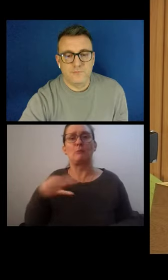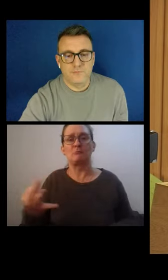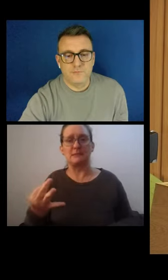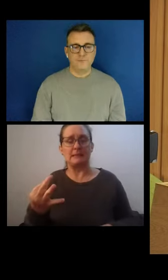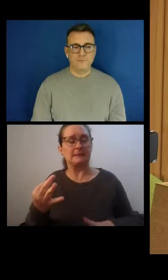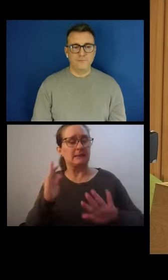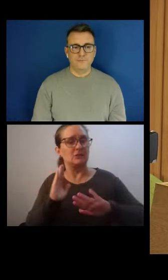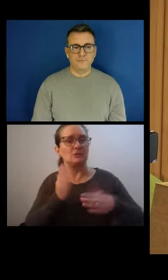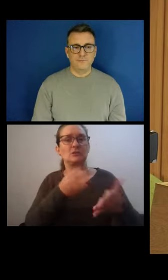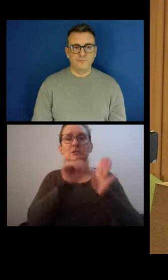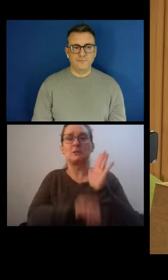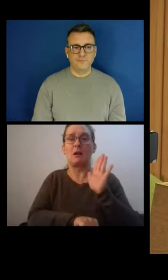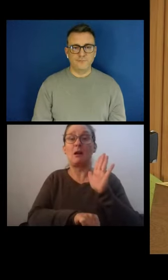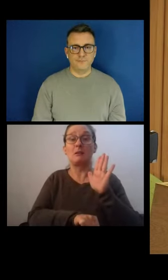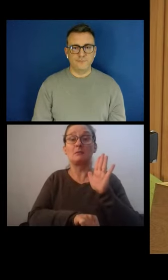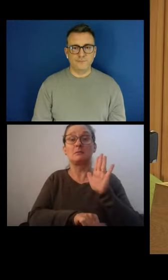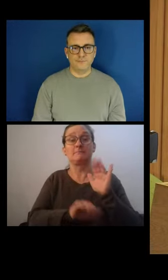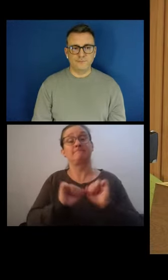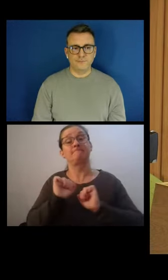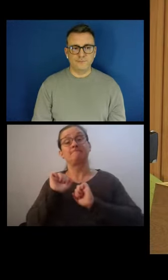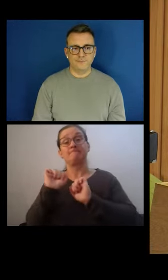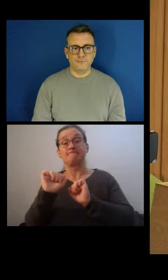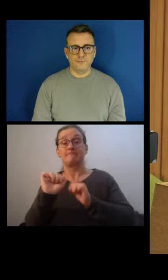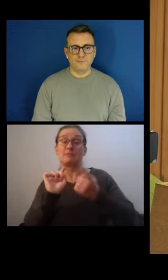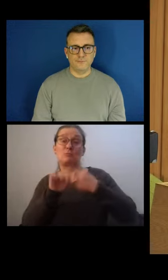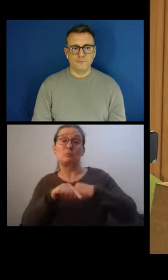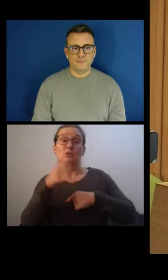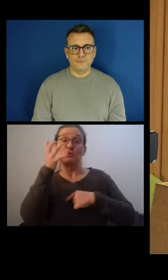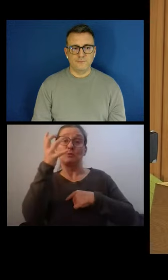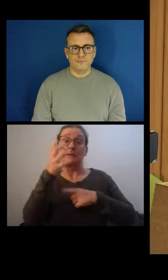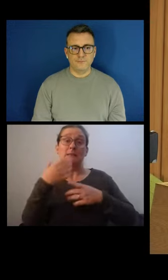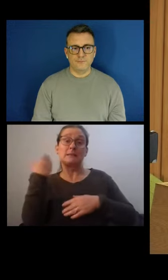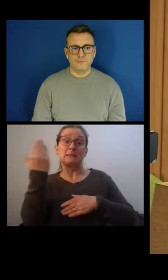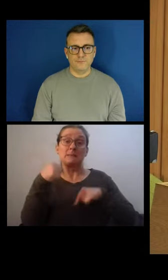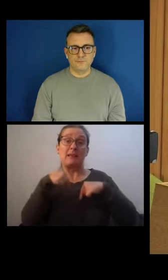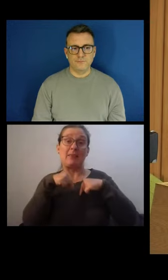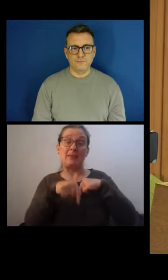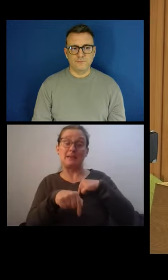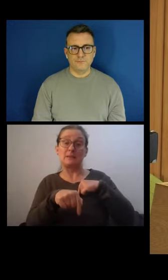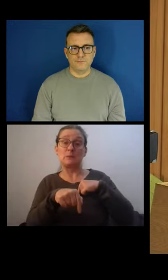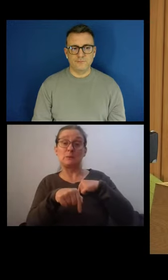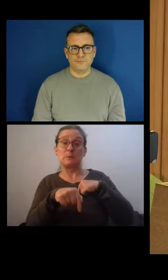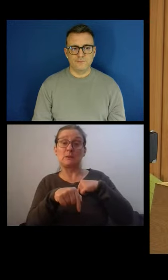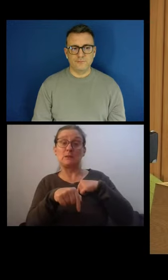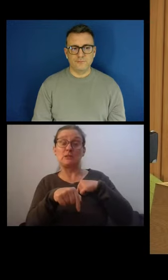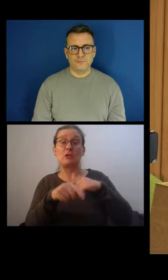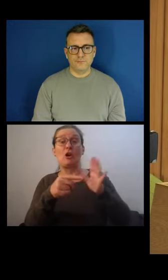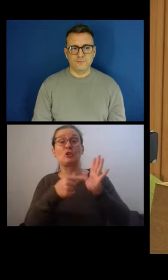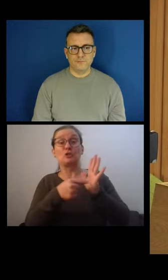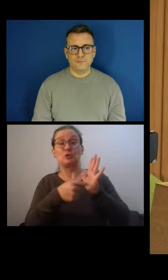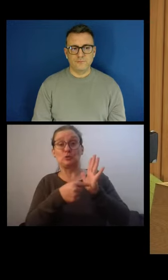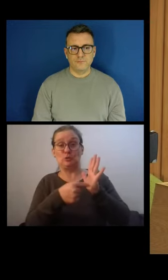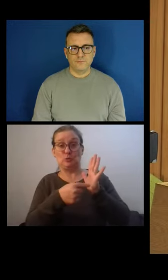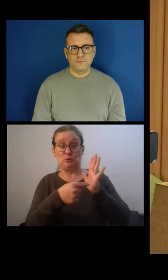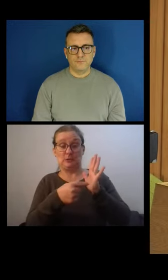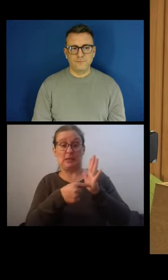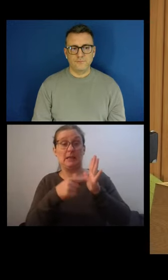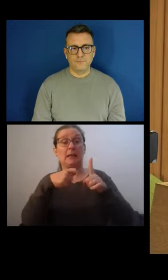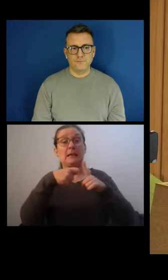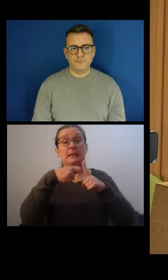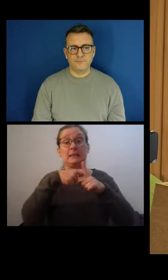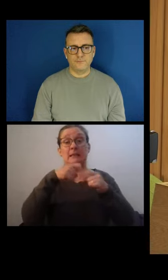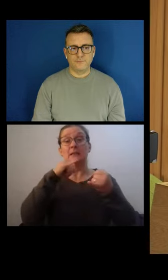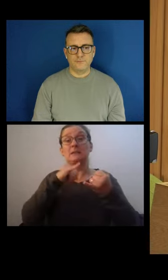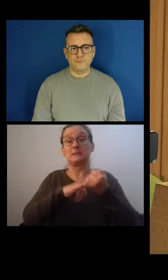In his response to the King's speech this week, on Tuesday, Kirstama, the leader of